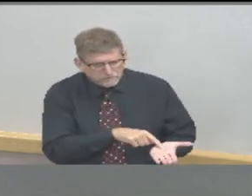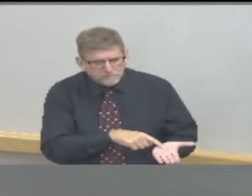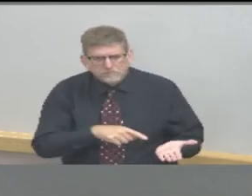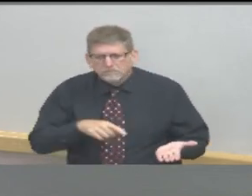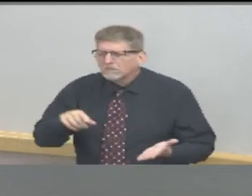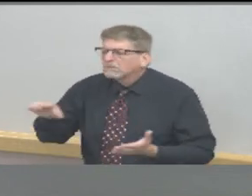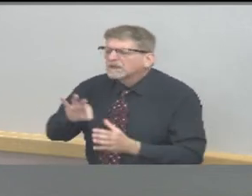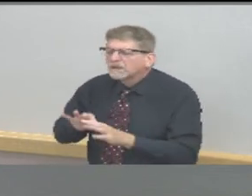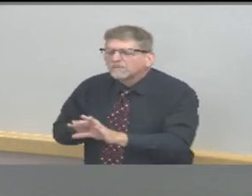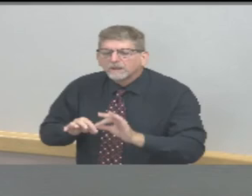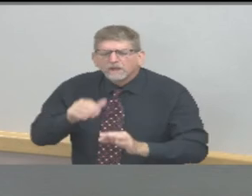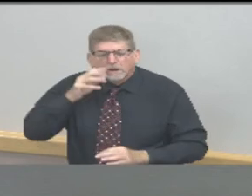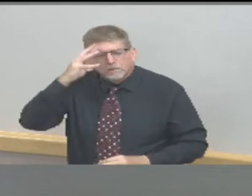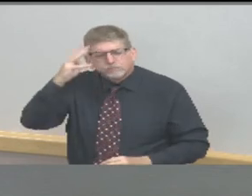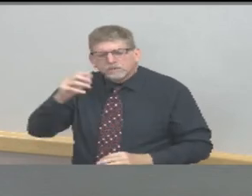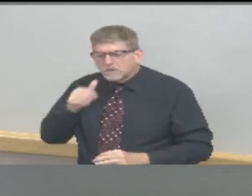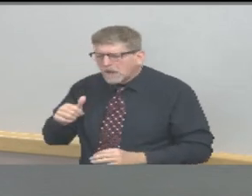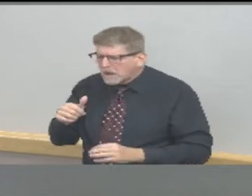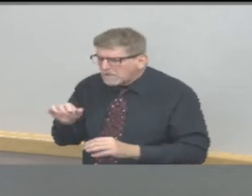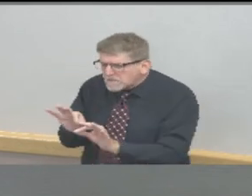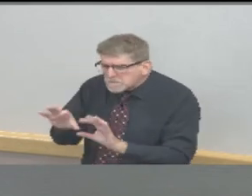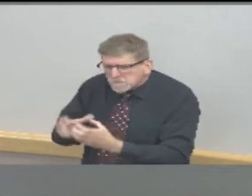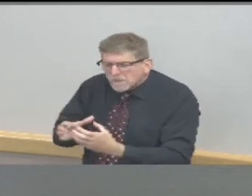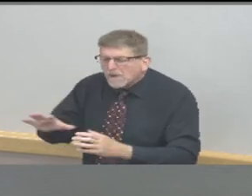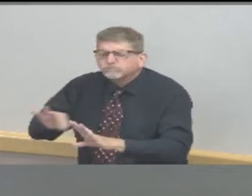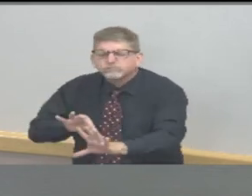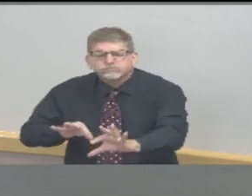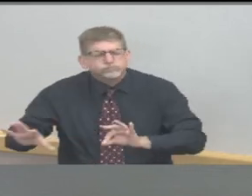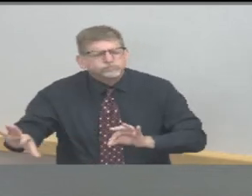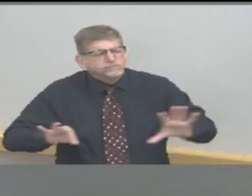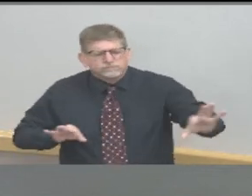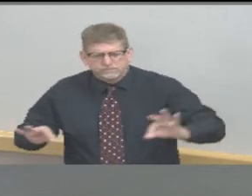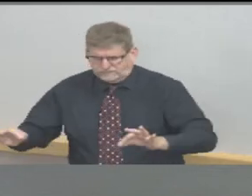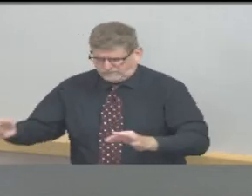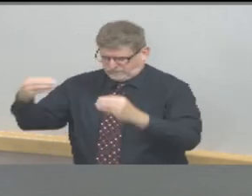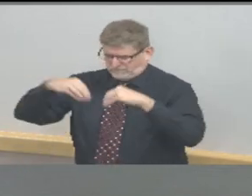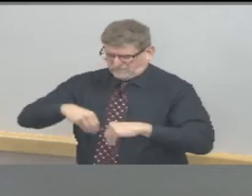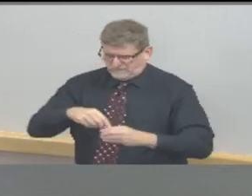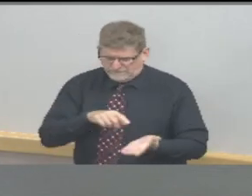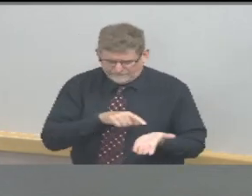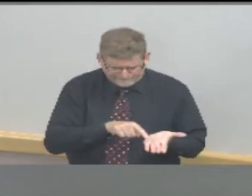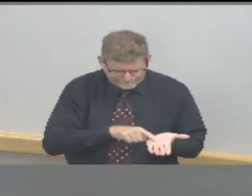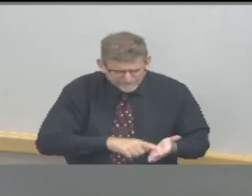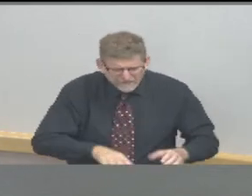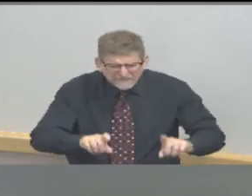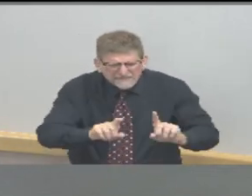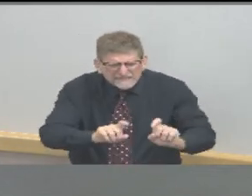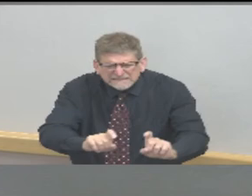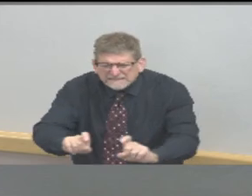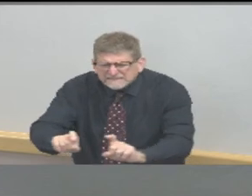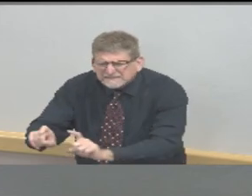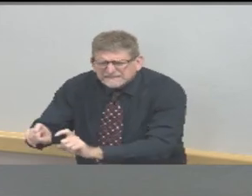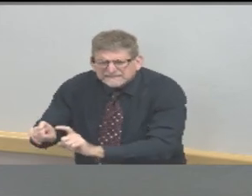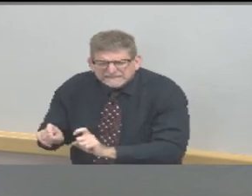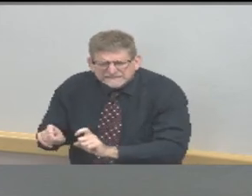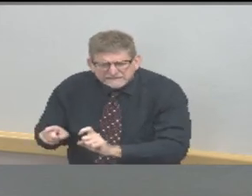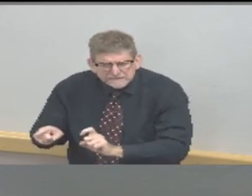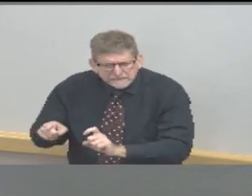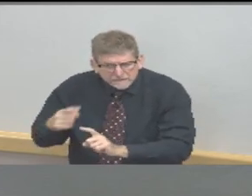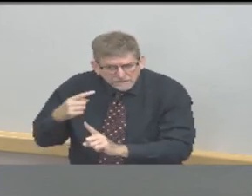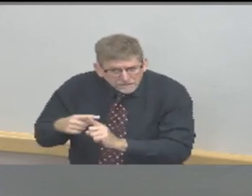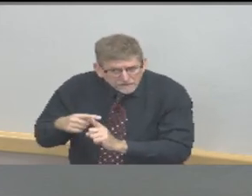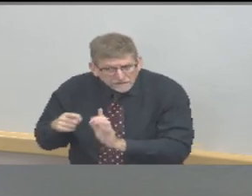who were tested for COVID-19 and there were several key pieces of data that were